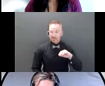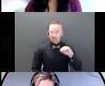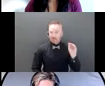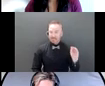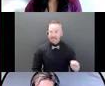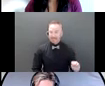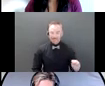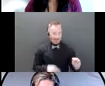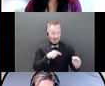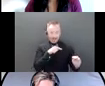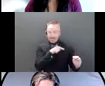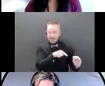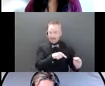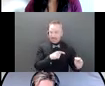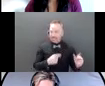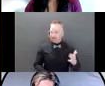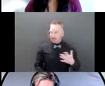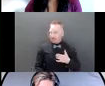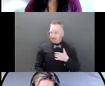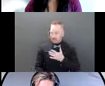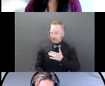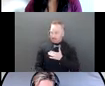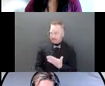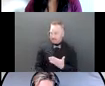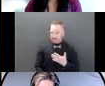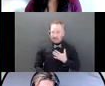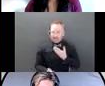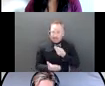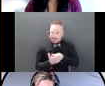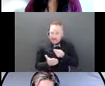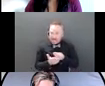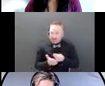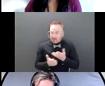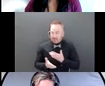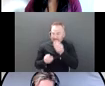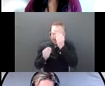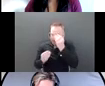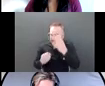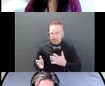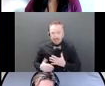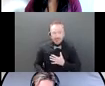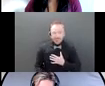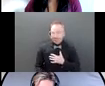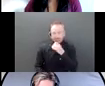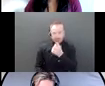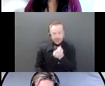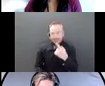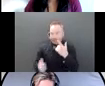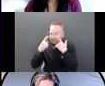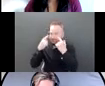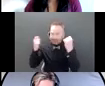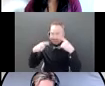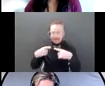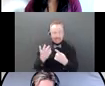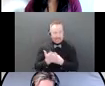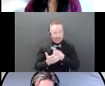financial documents. And you know, sometimes we're faced with financial documents, legal documents,